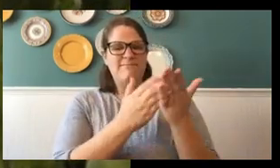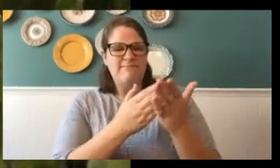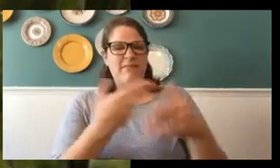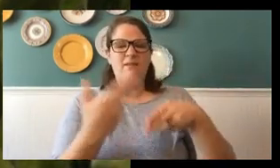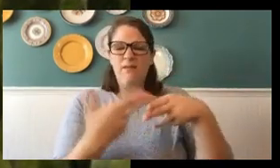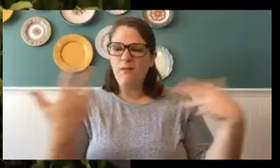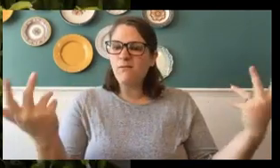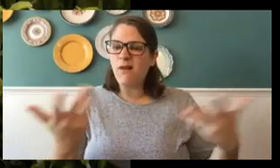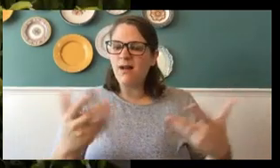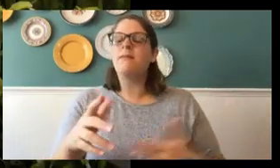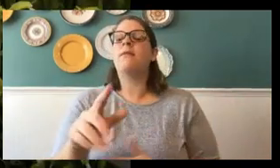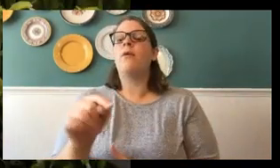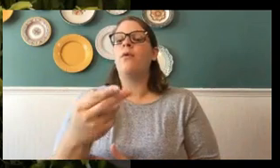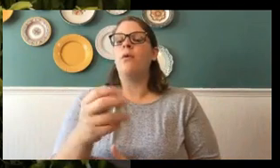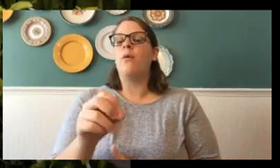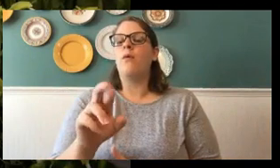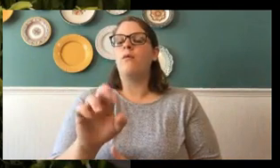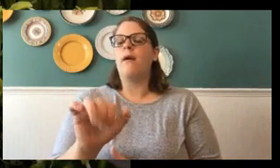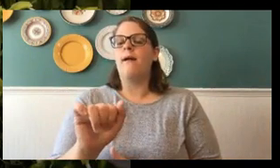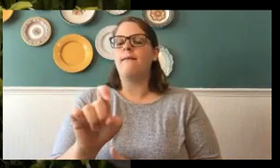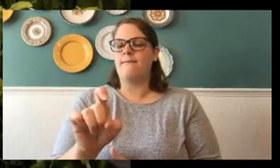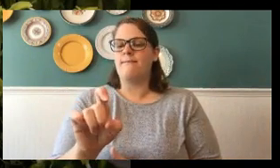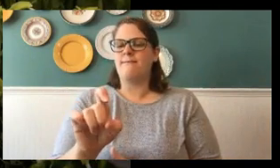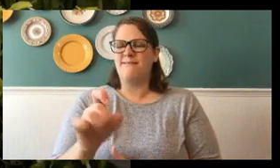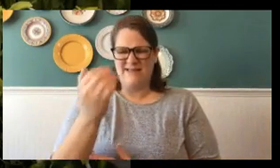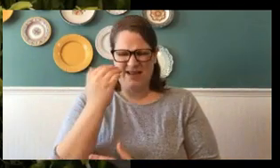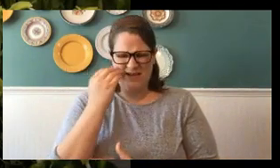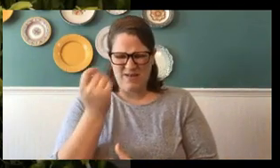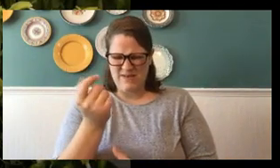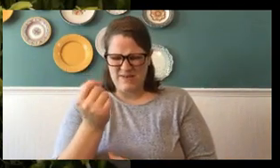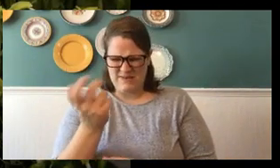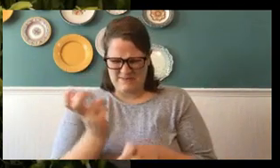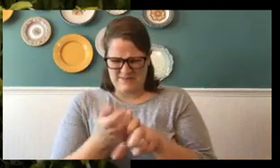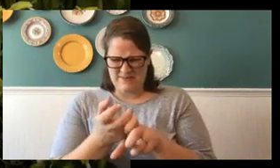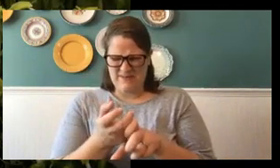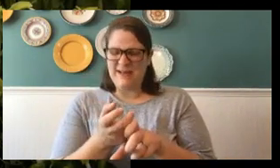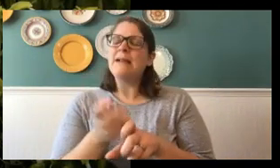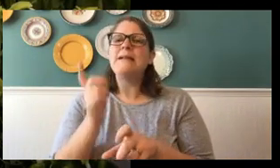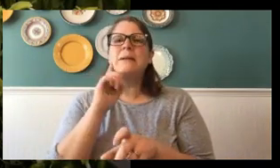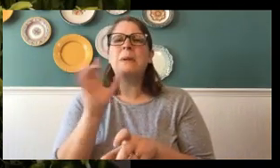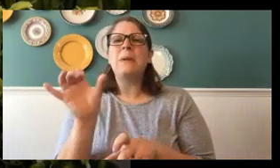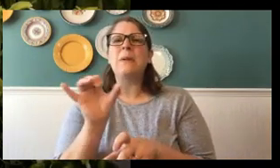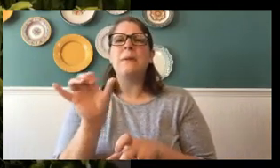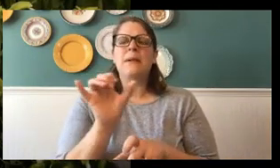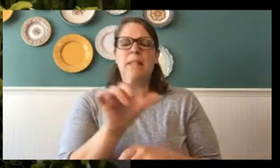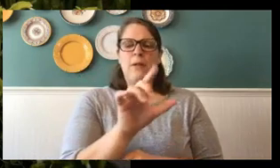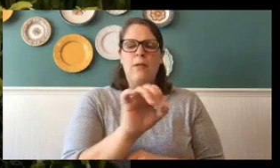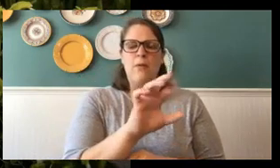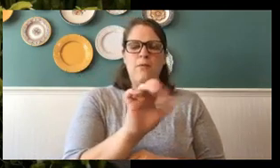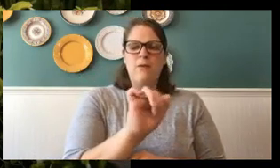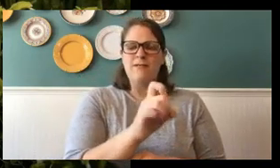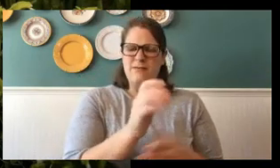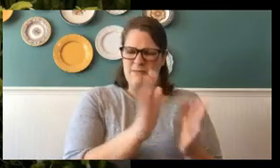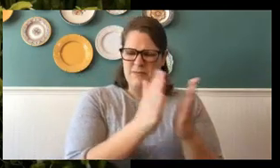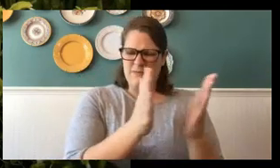is called the thorax. Now, I know that's a little tricky. It's kind of like the lorax with the lisp. The